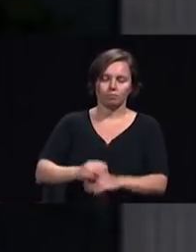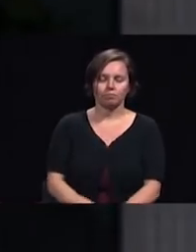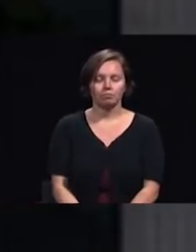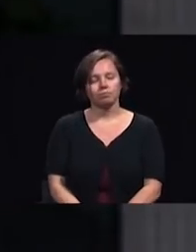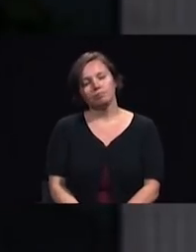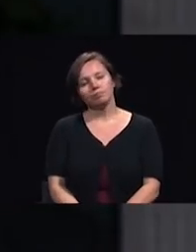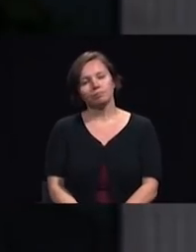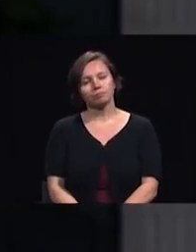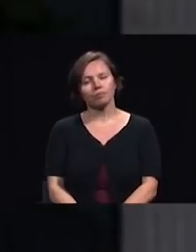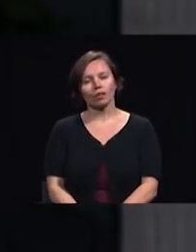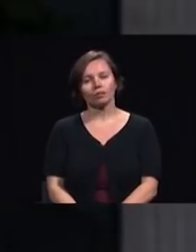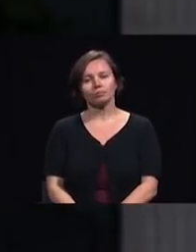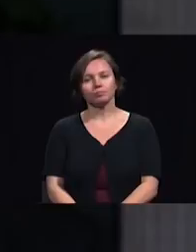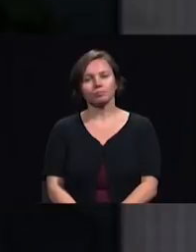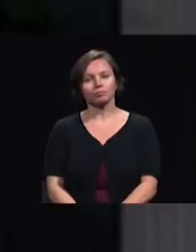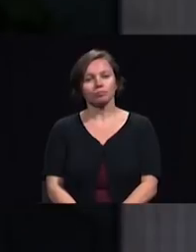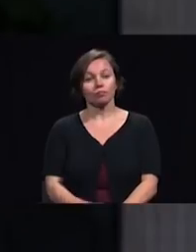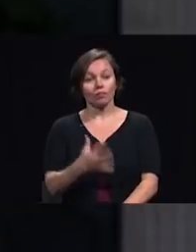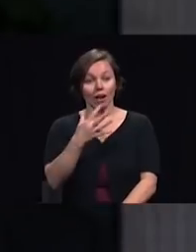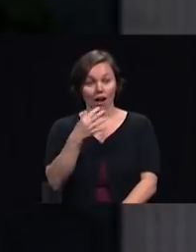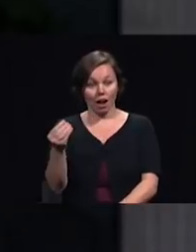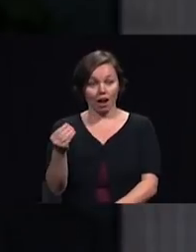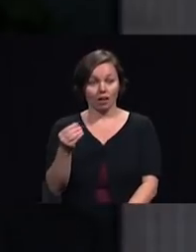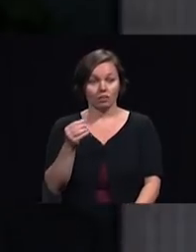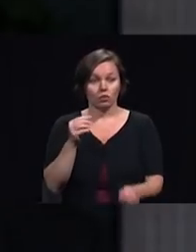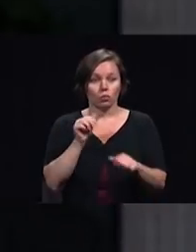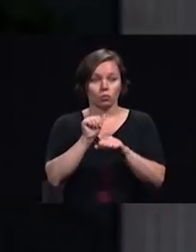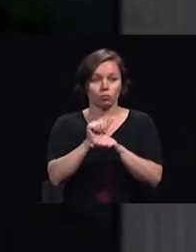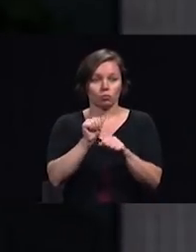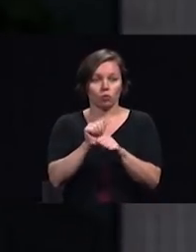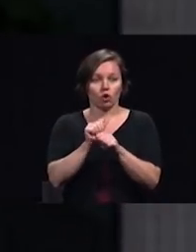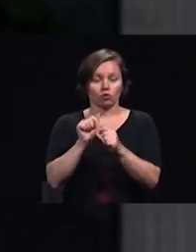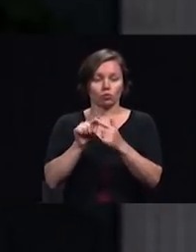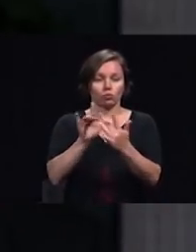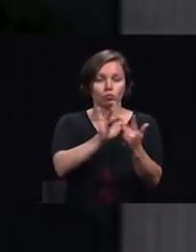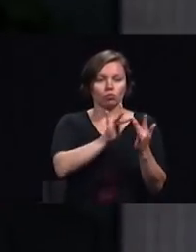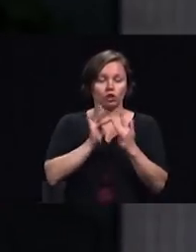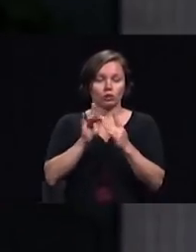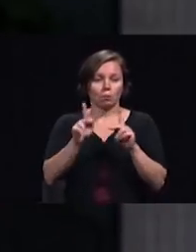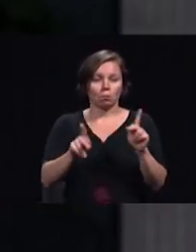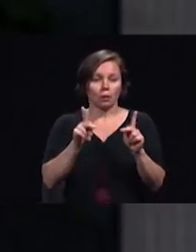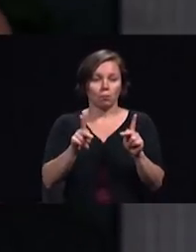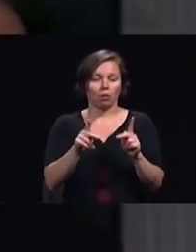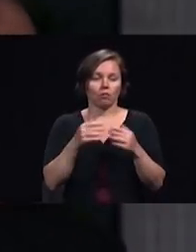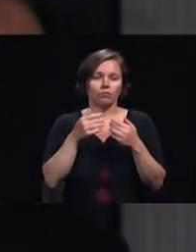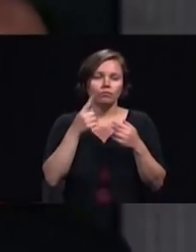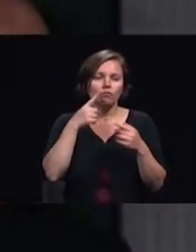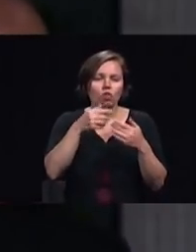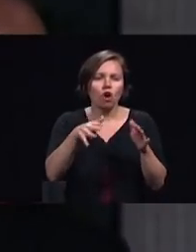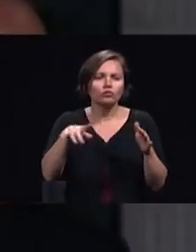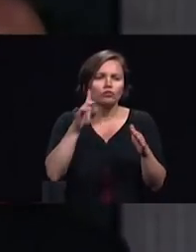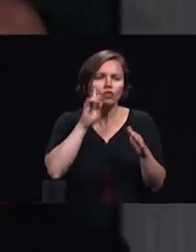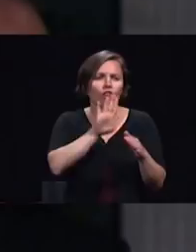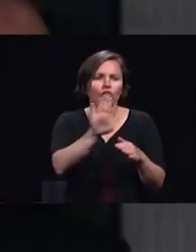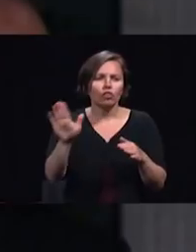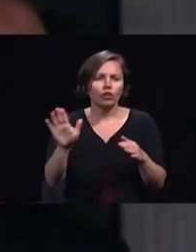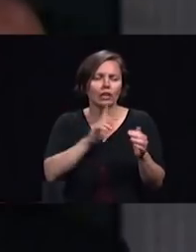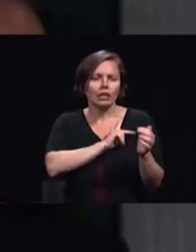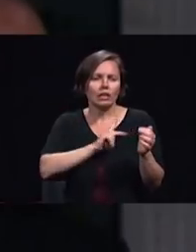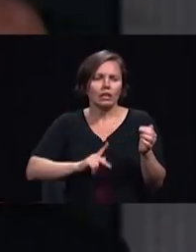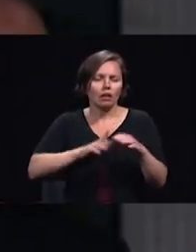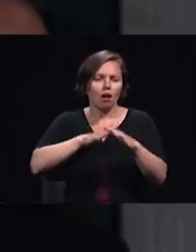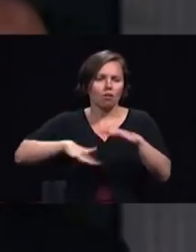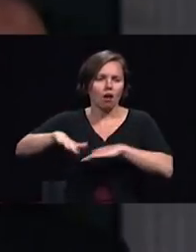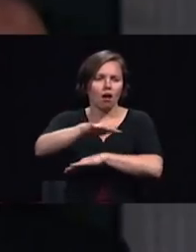ministry selfless ministry to reach the lost people for his kingdom kingdom and we know my friends